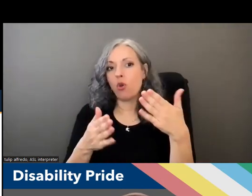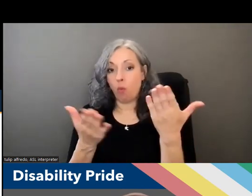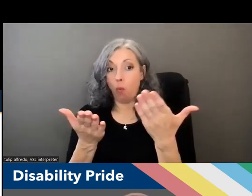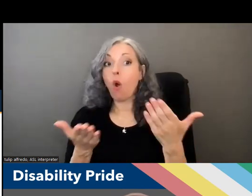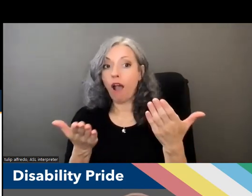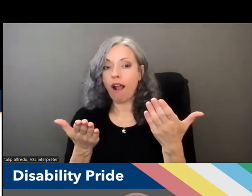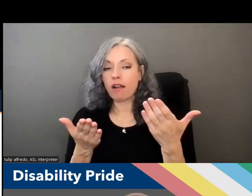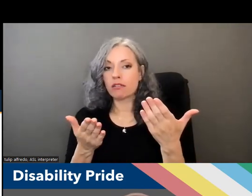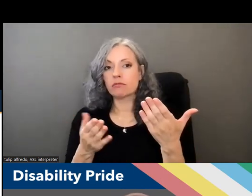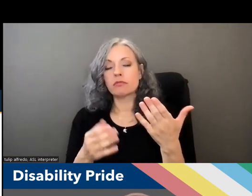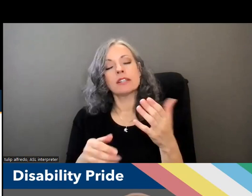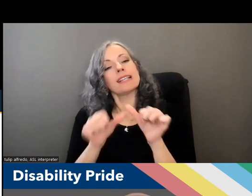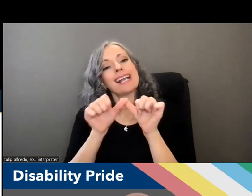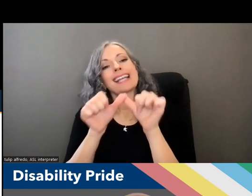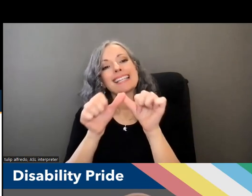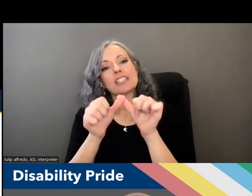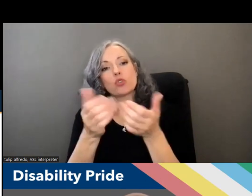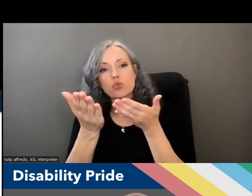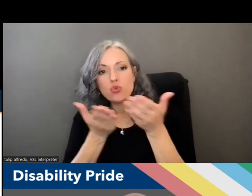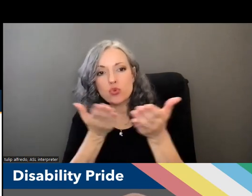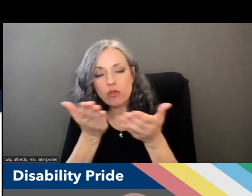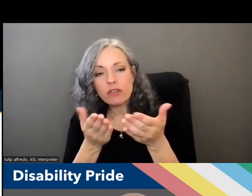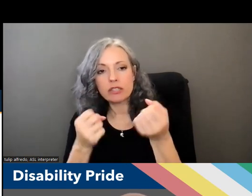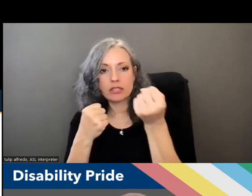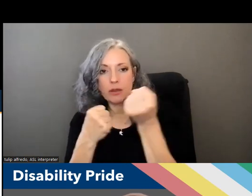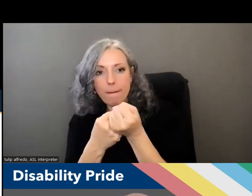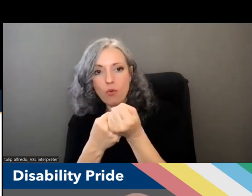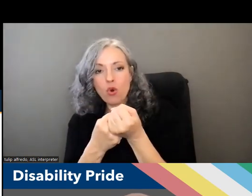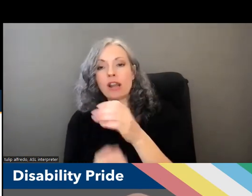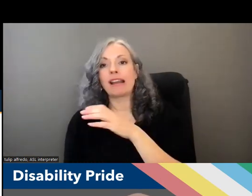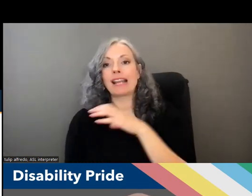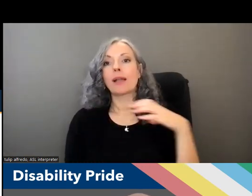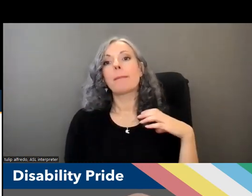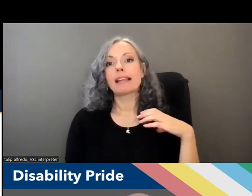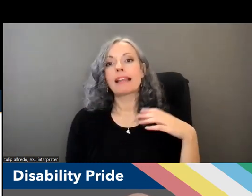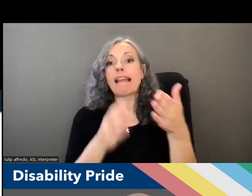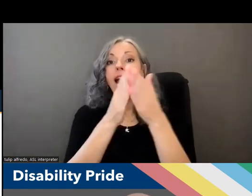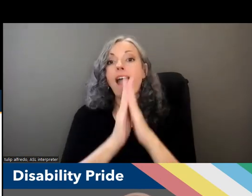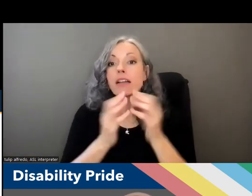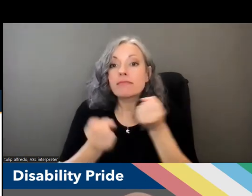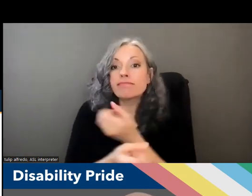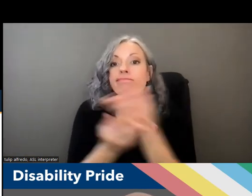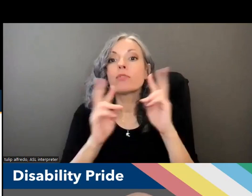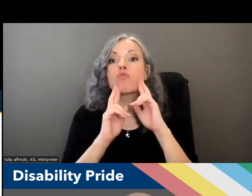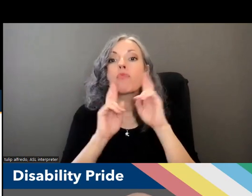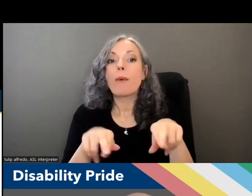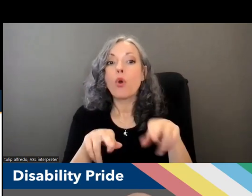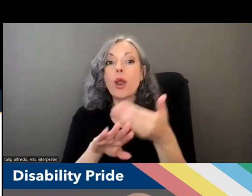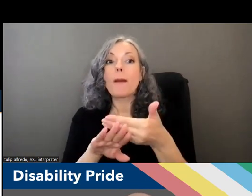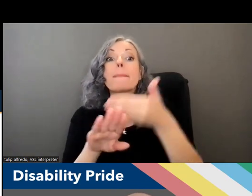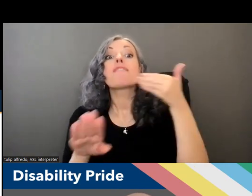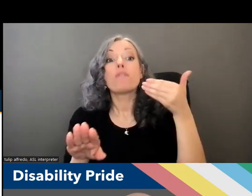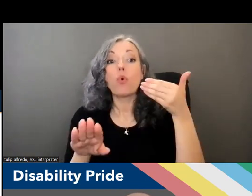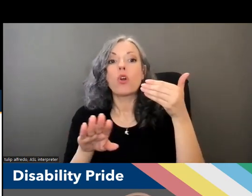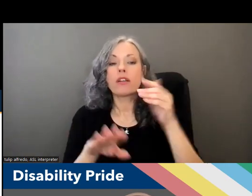a long-term services and support subcommittee that was asked to produce a report even before the master plan